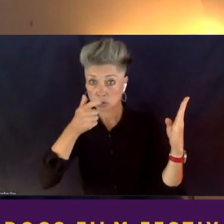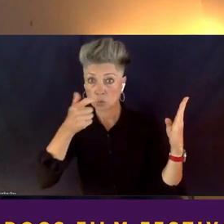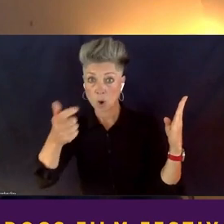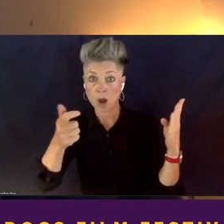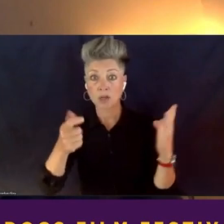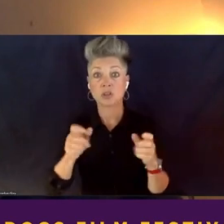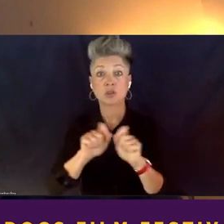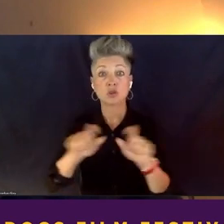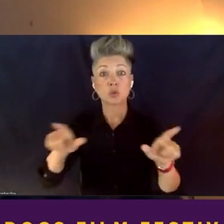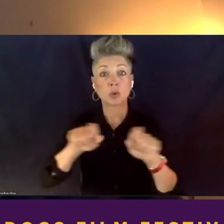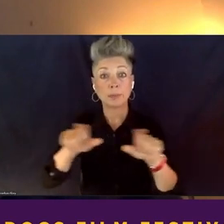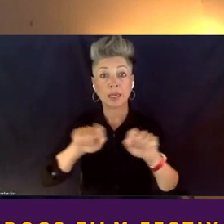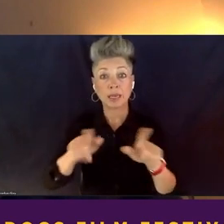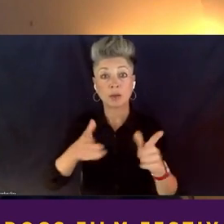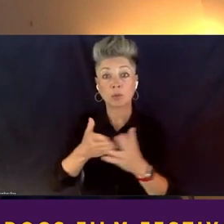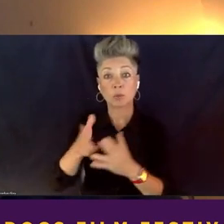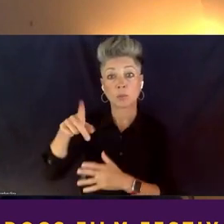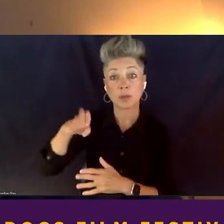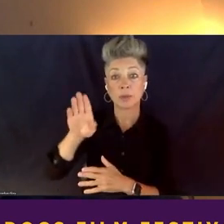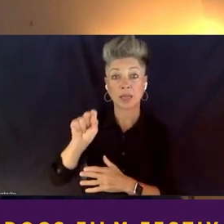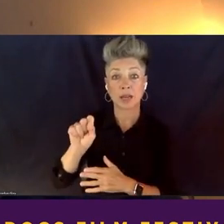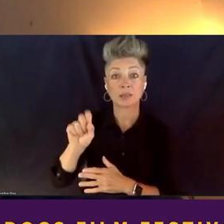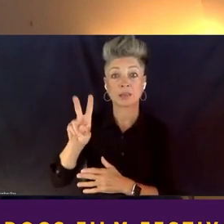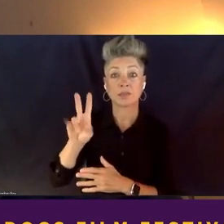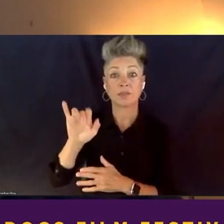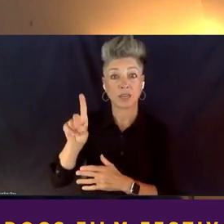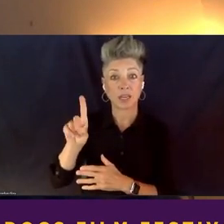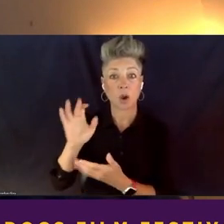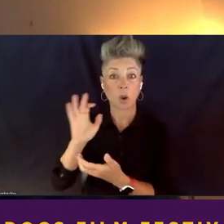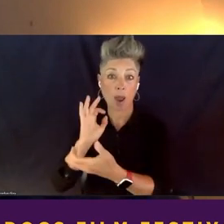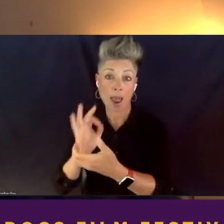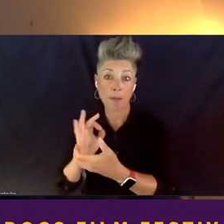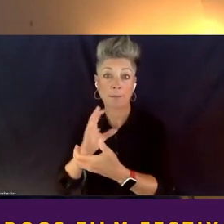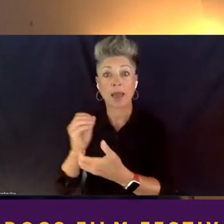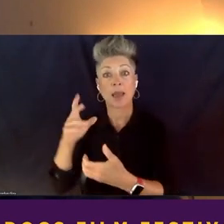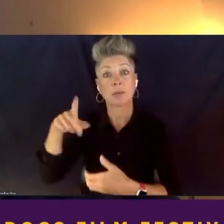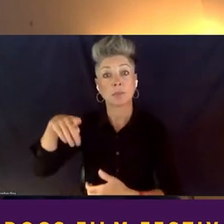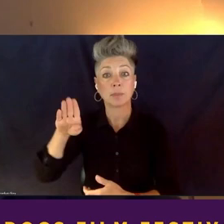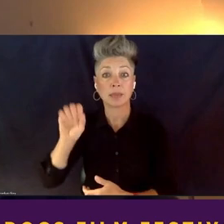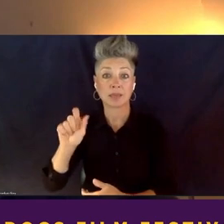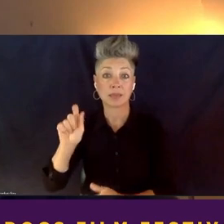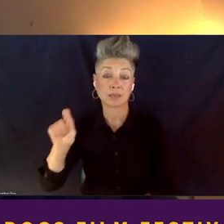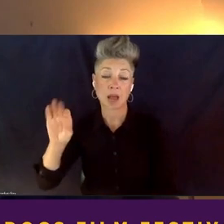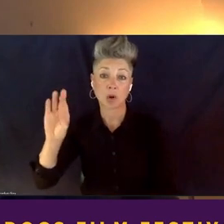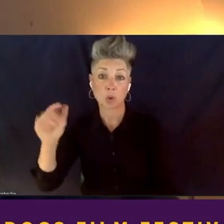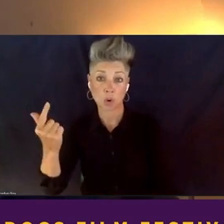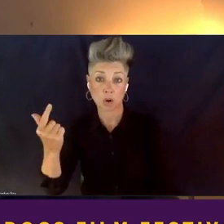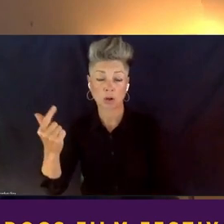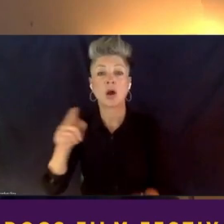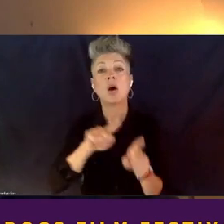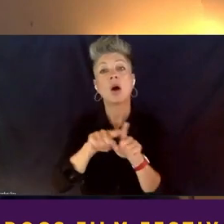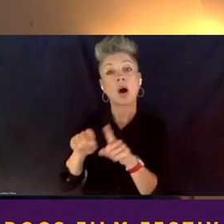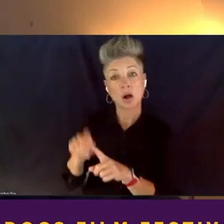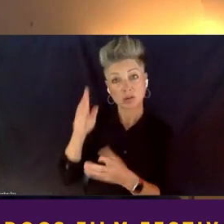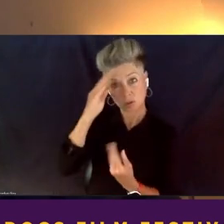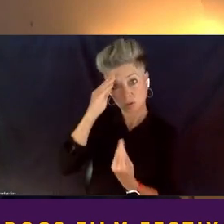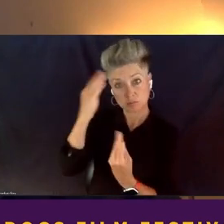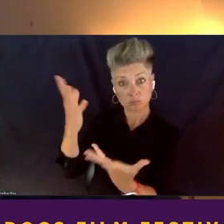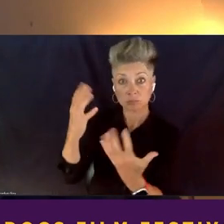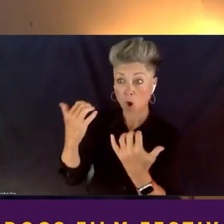streaming through the PBS video app and pbs.org. And also let our audience know that